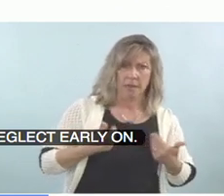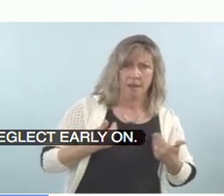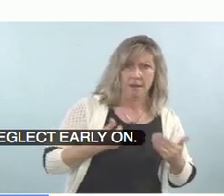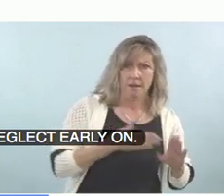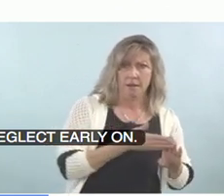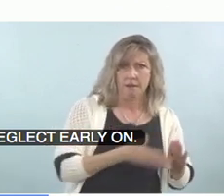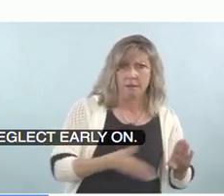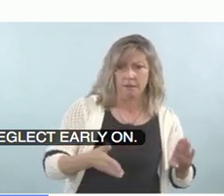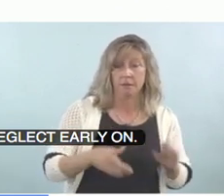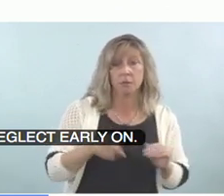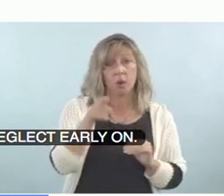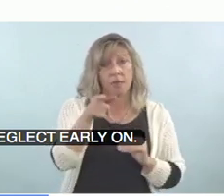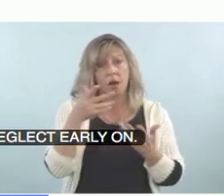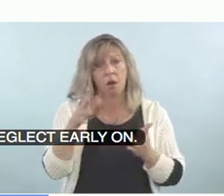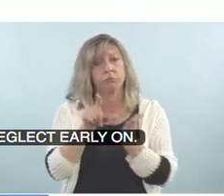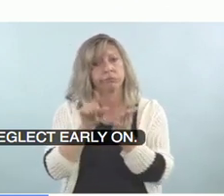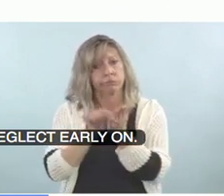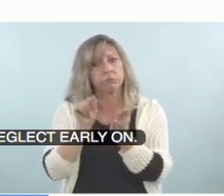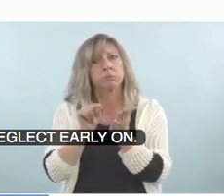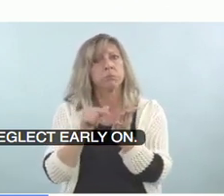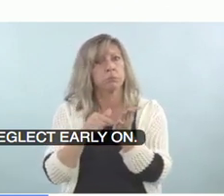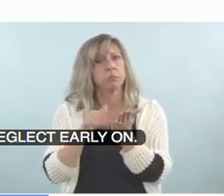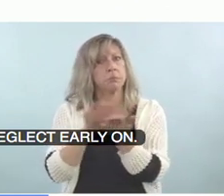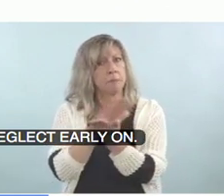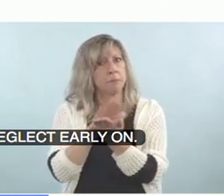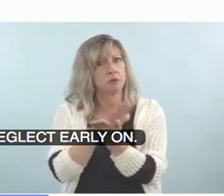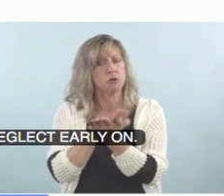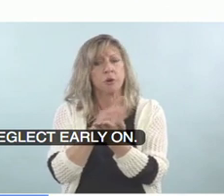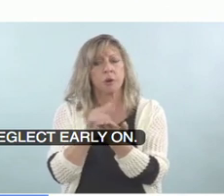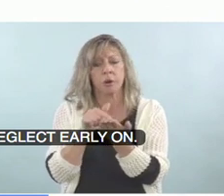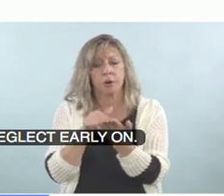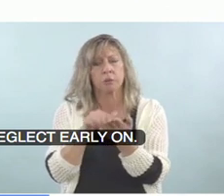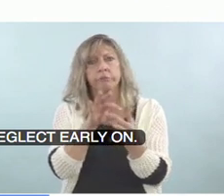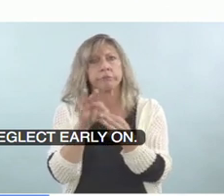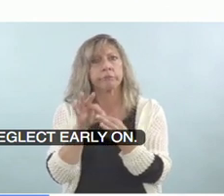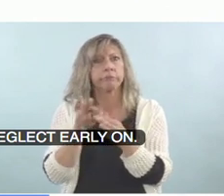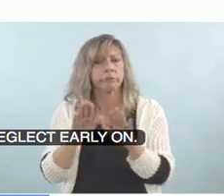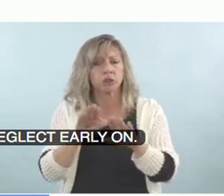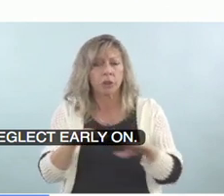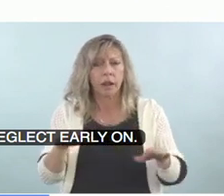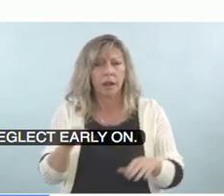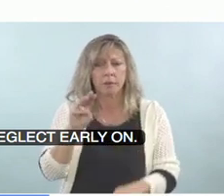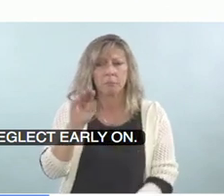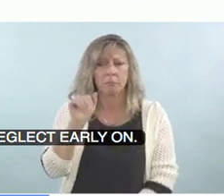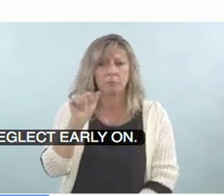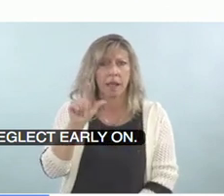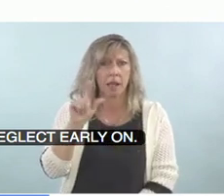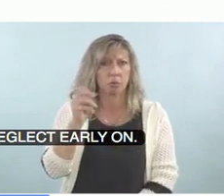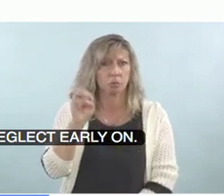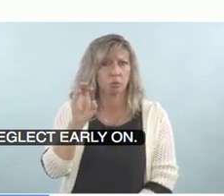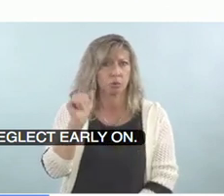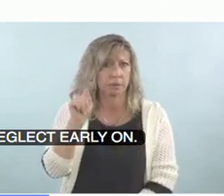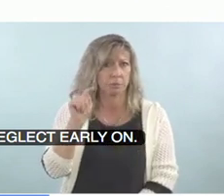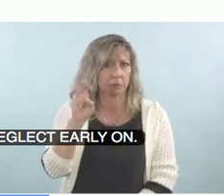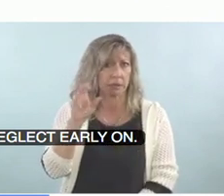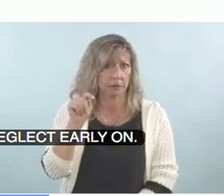child maltreatment that's been approved by the leadership of the Council for Exceptional Children, CEC.